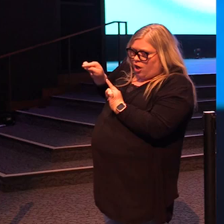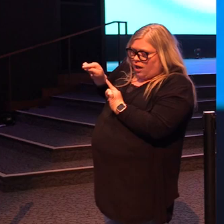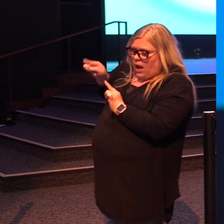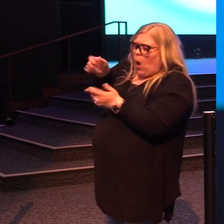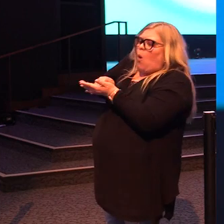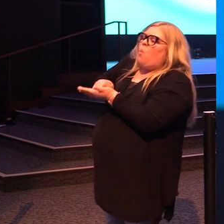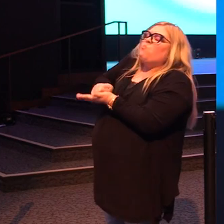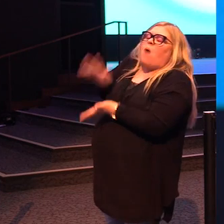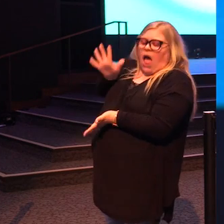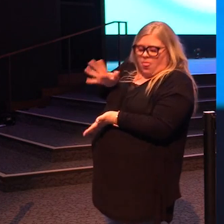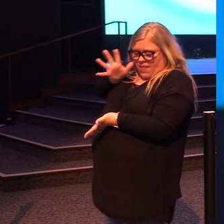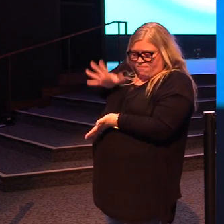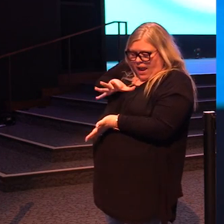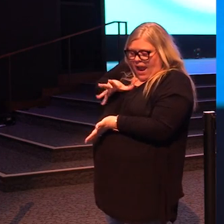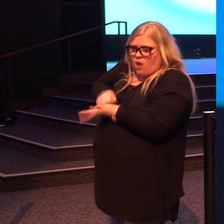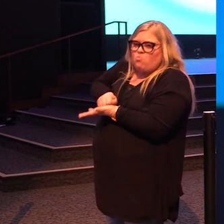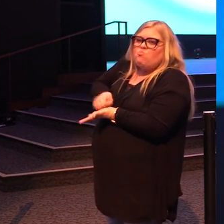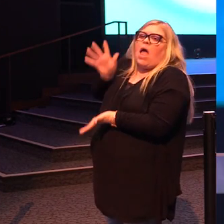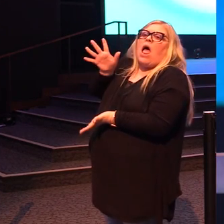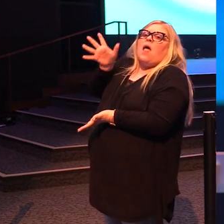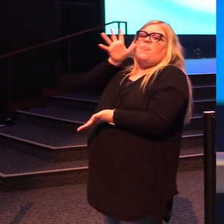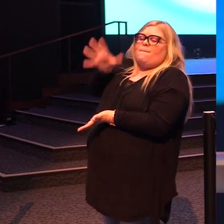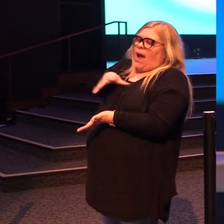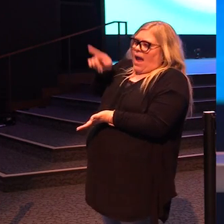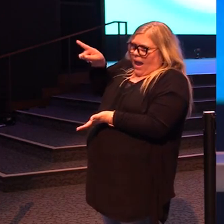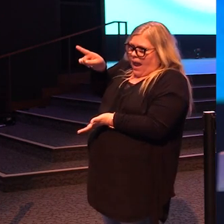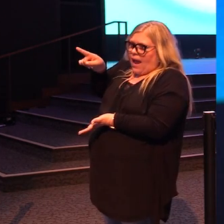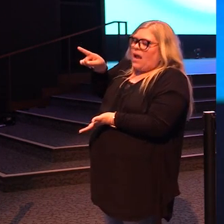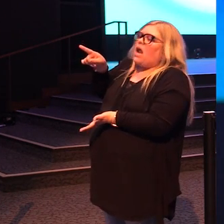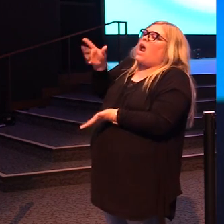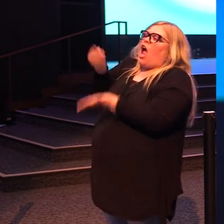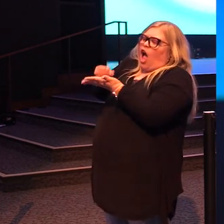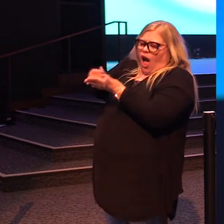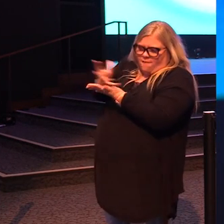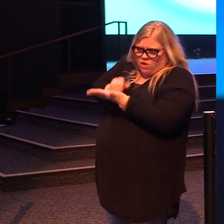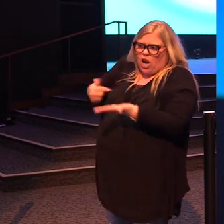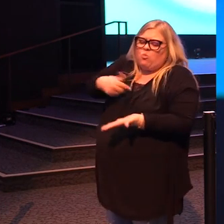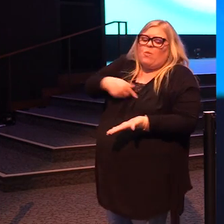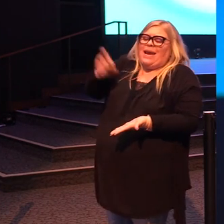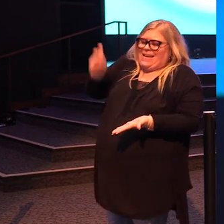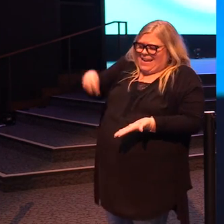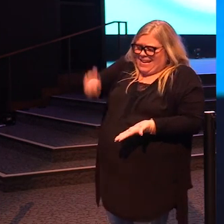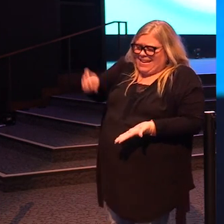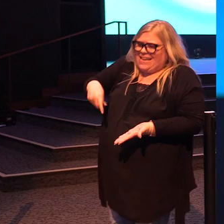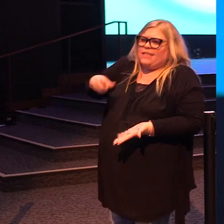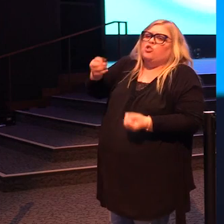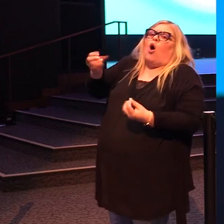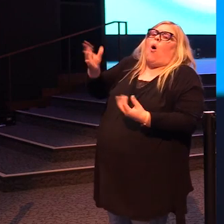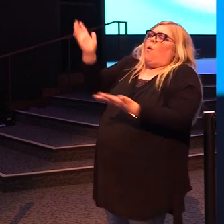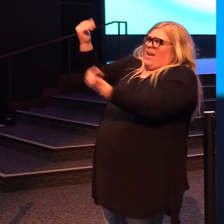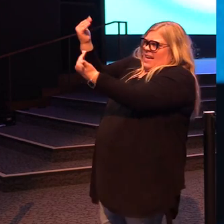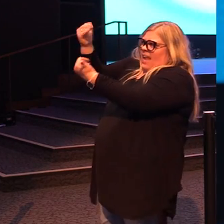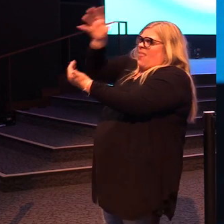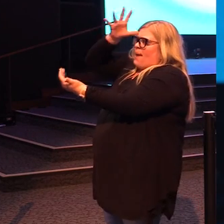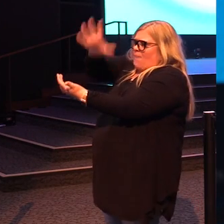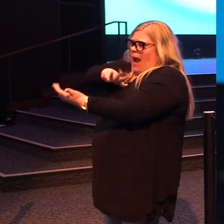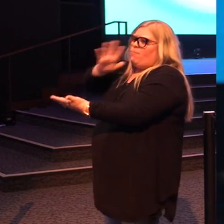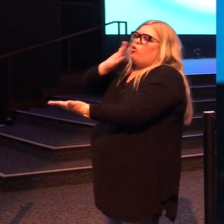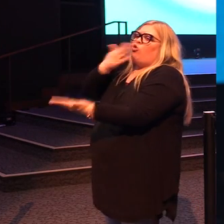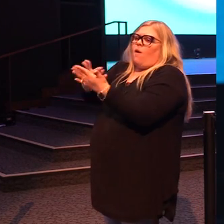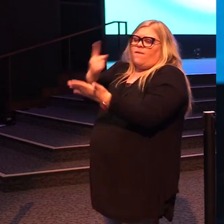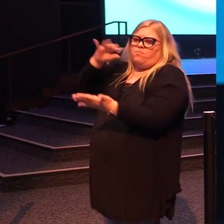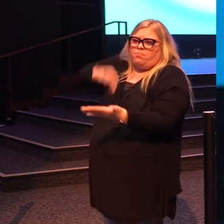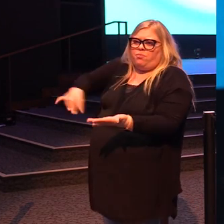Wealthy man, wealthy man up tree. We could deal with a good offering right about now. Let's get the man out of the tree. This would be good for the